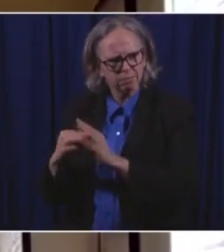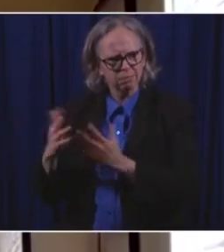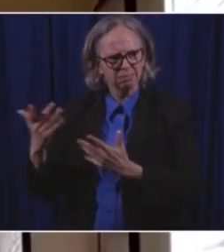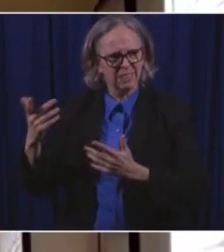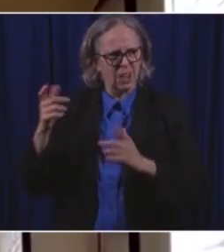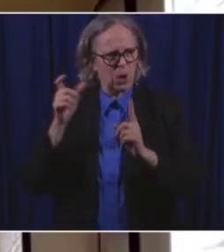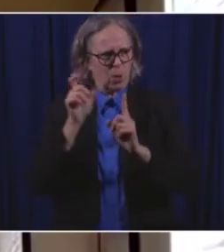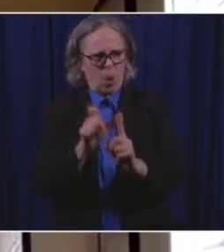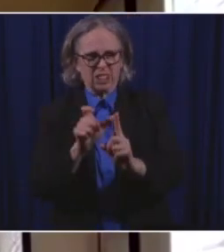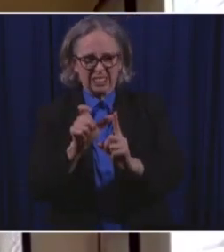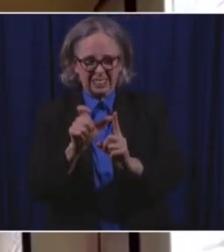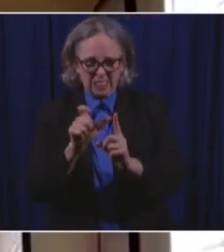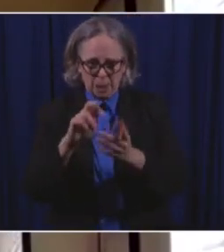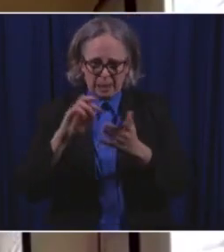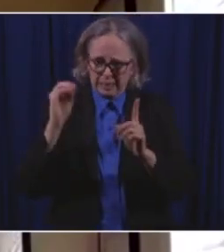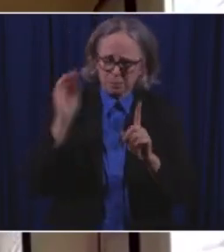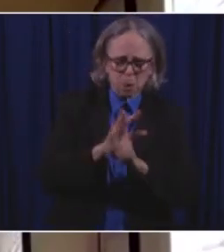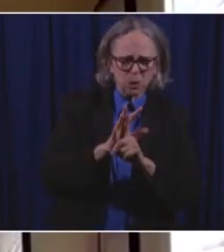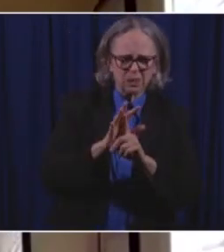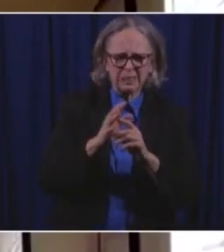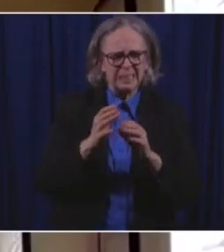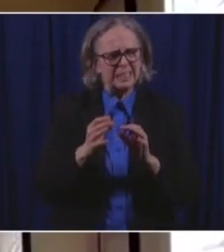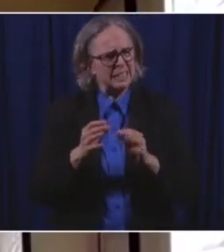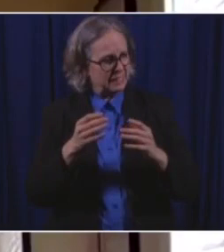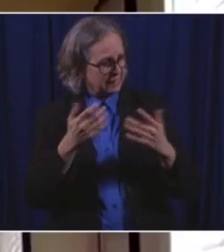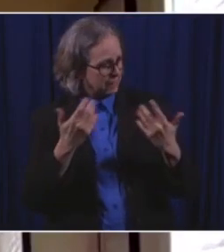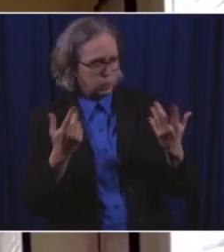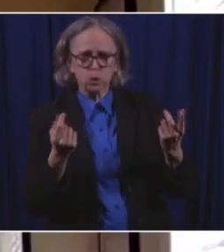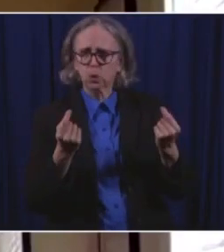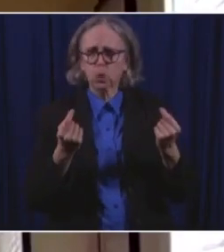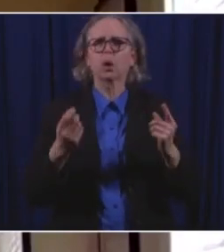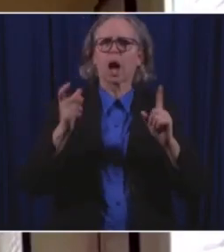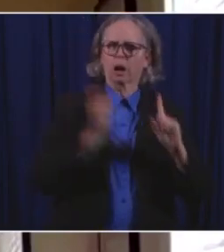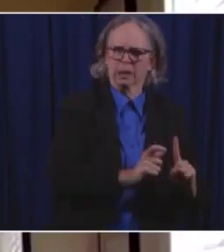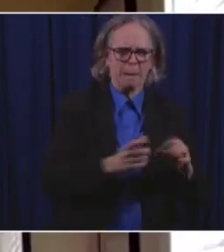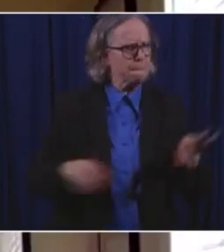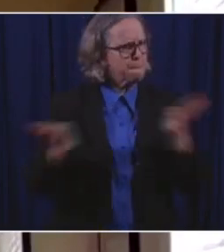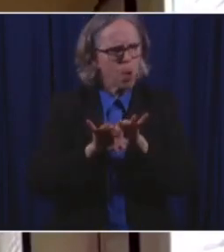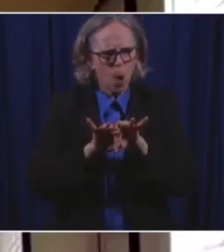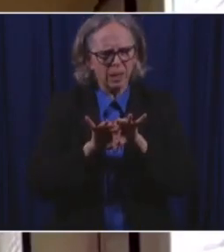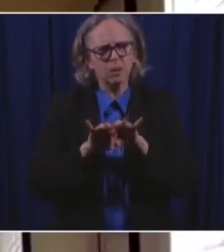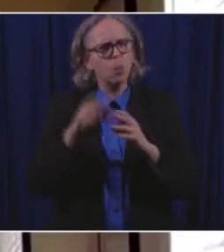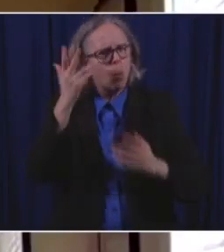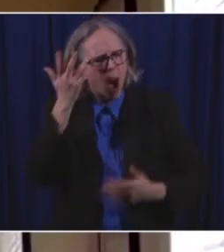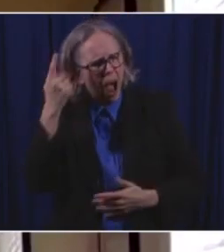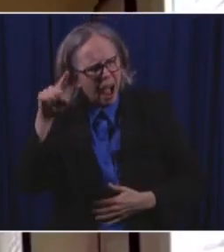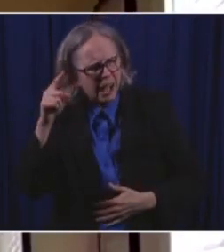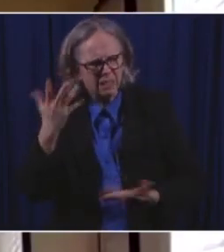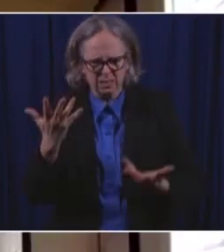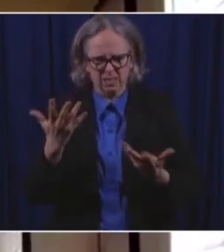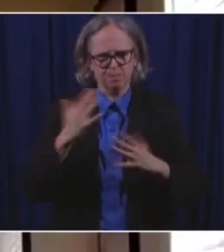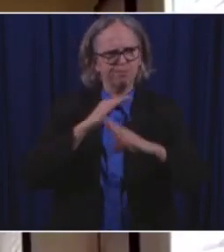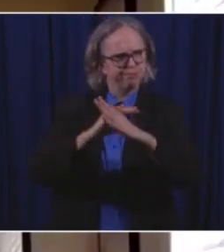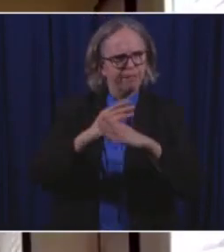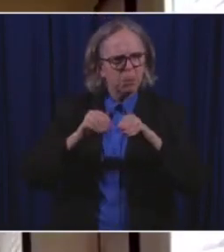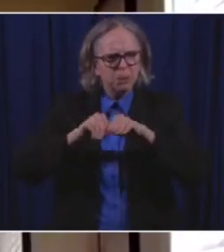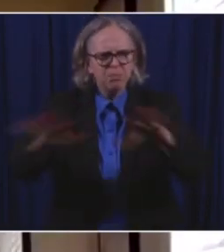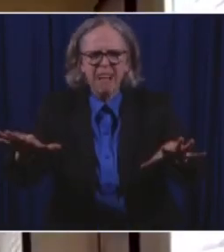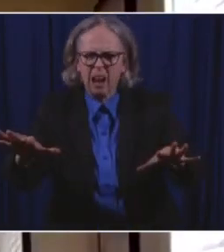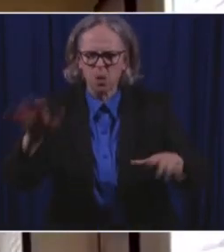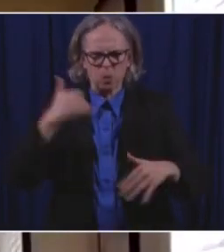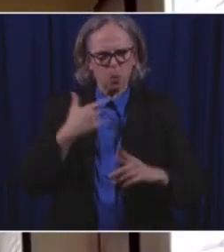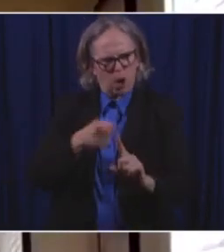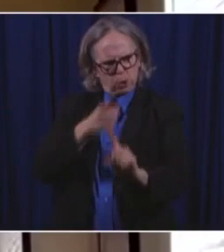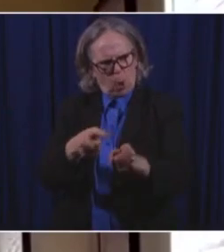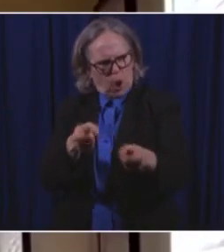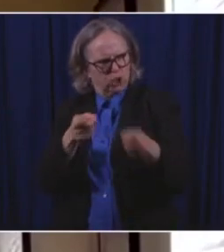is very important. And it's very important for helping to control the spread of this virus, which, as we know, is raging